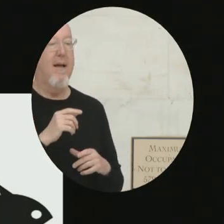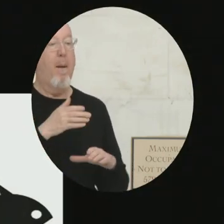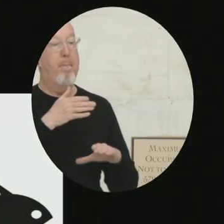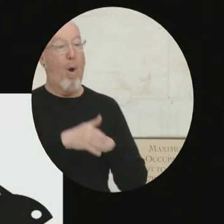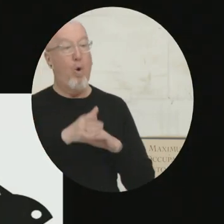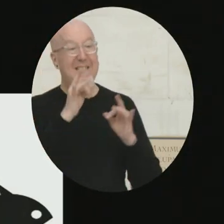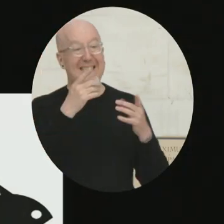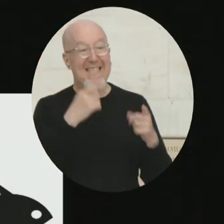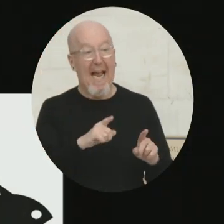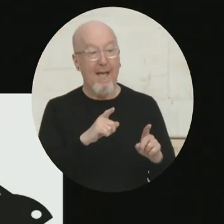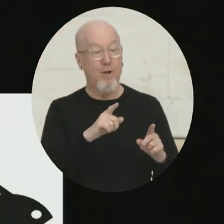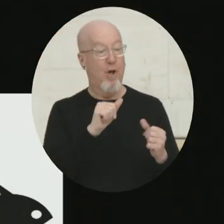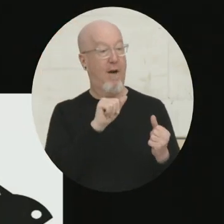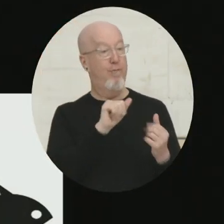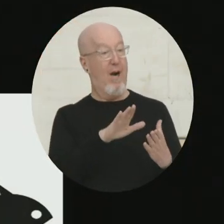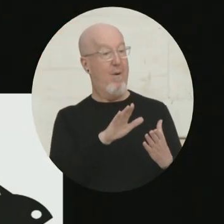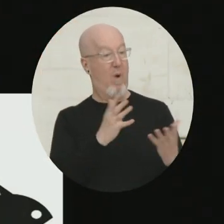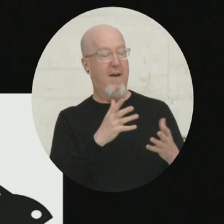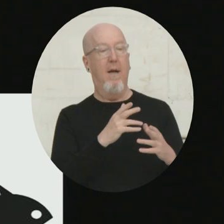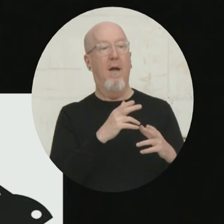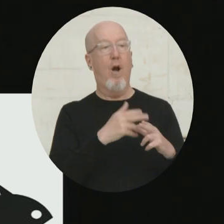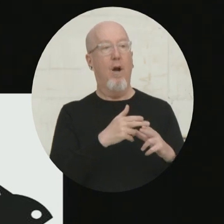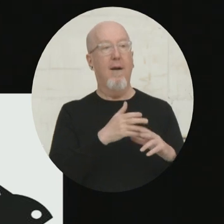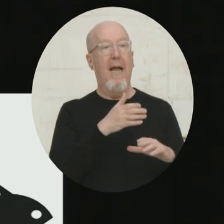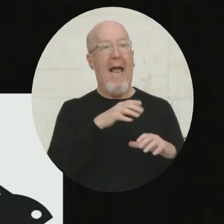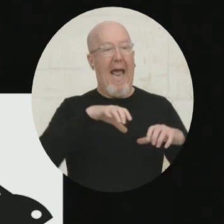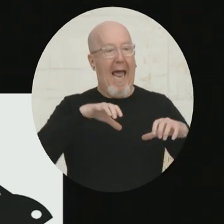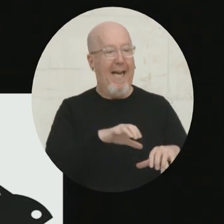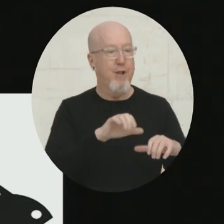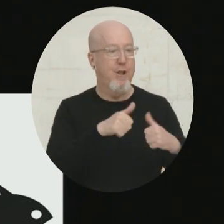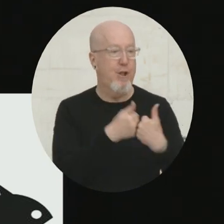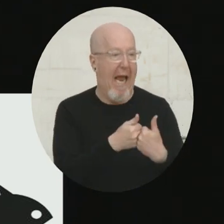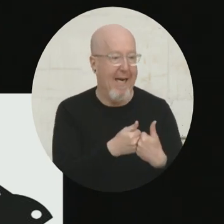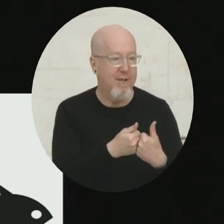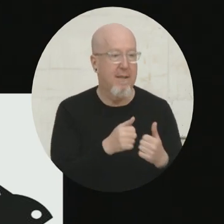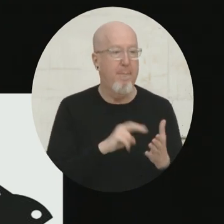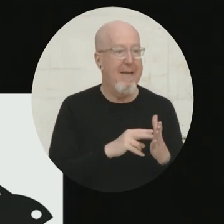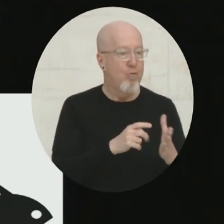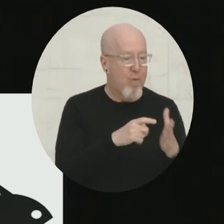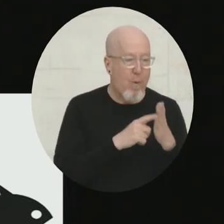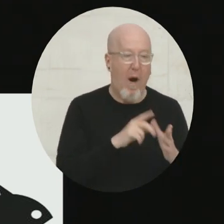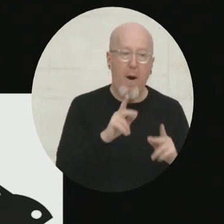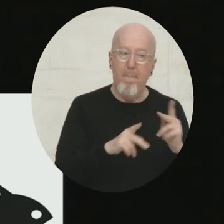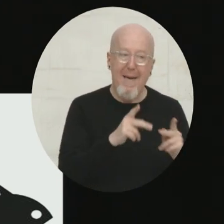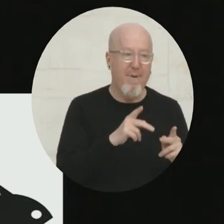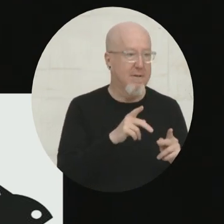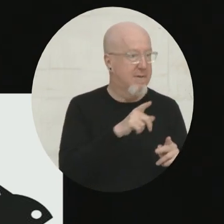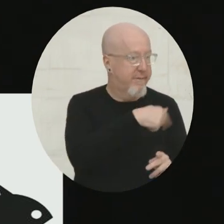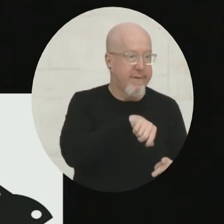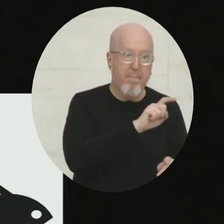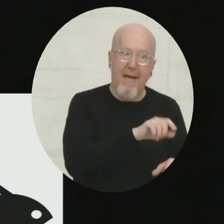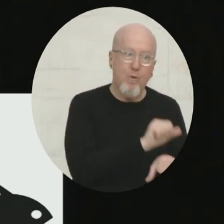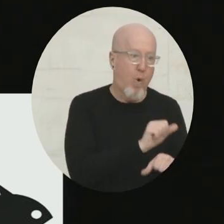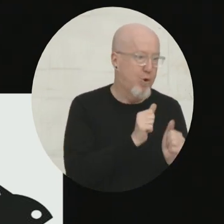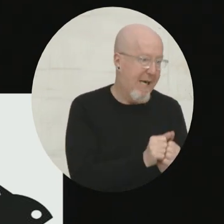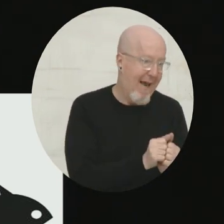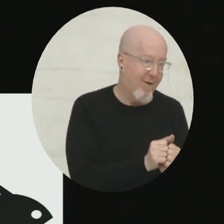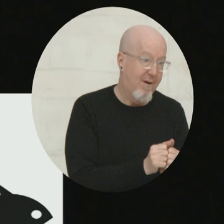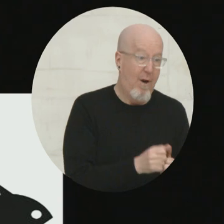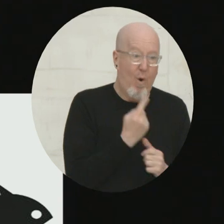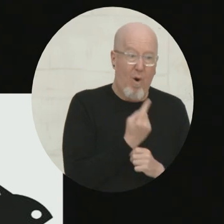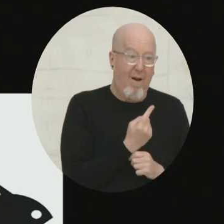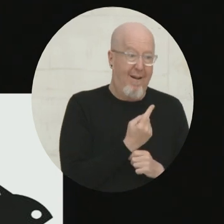collective action challenges. They require people working together. No one family, no one organization,